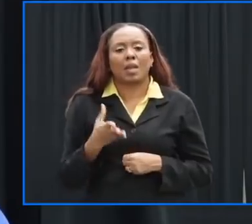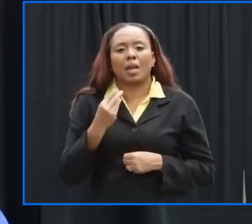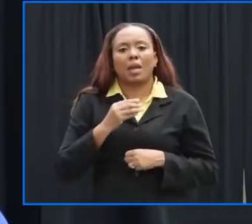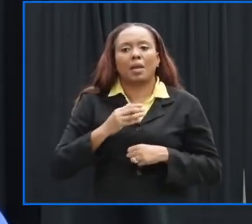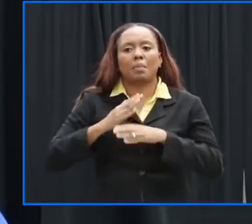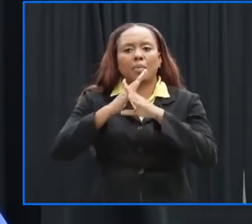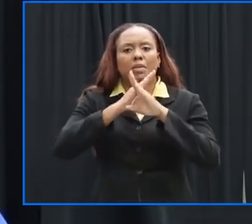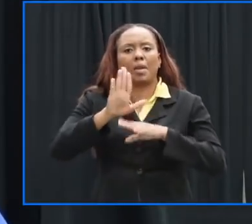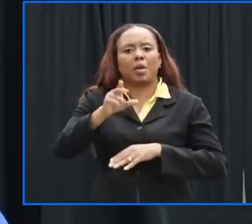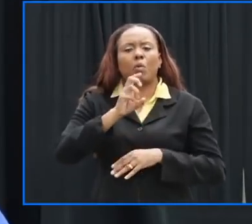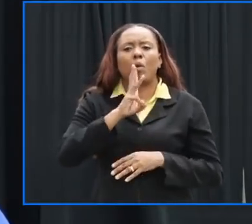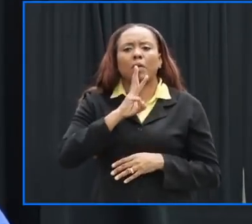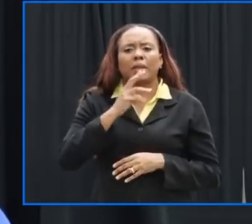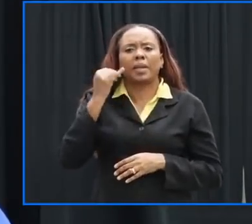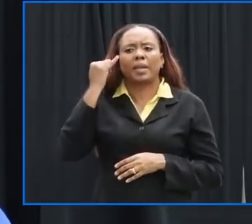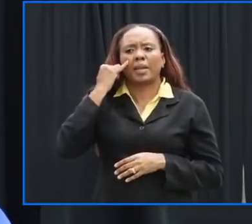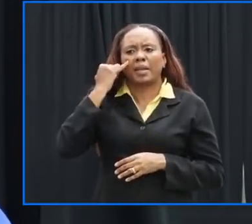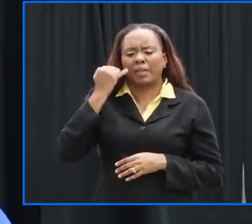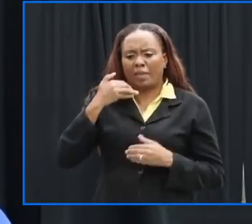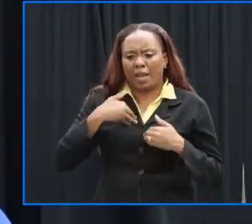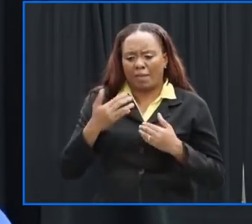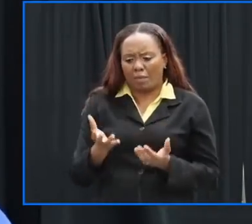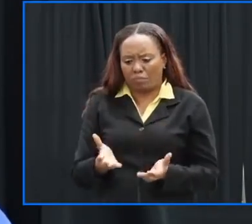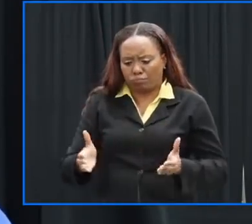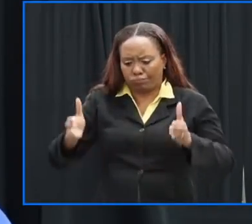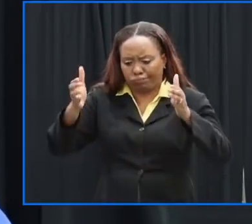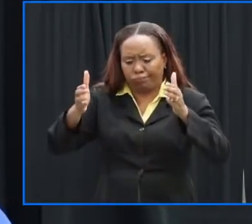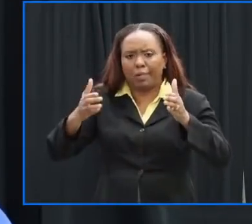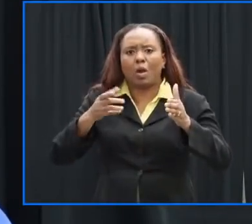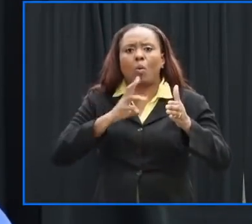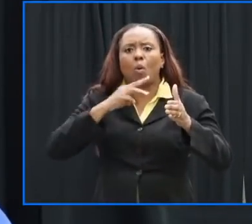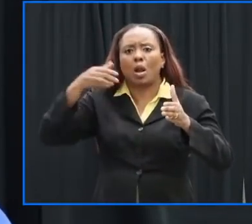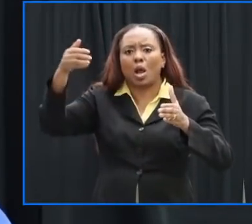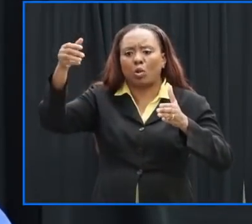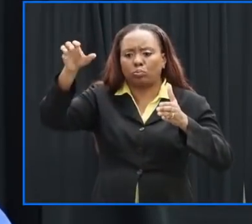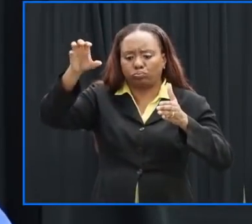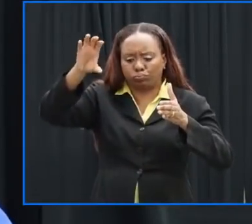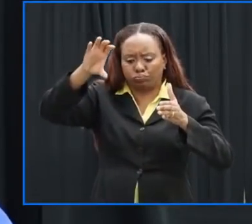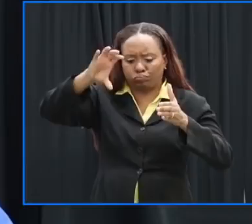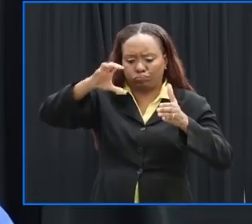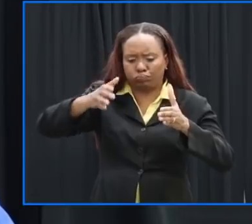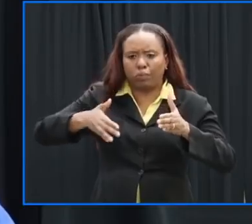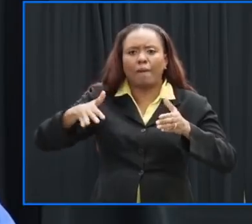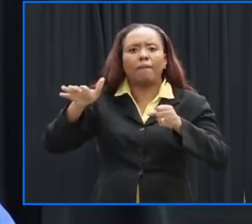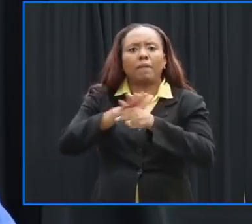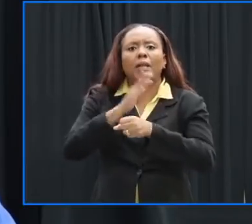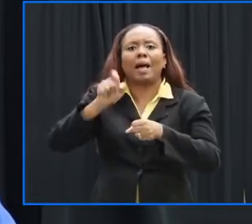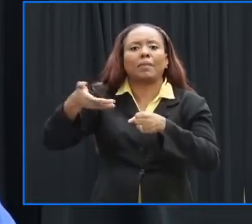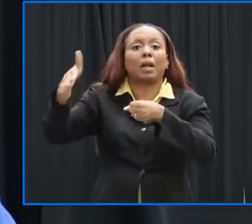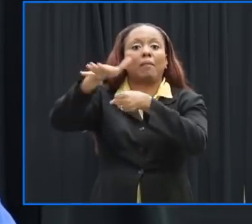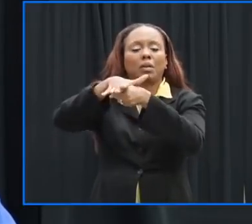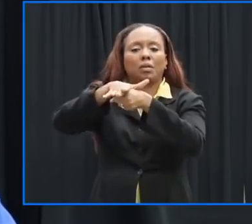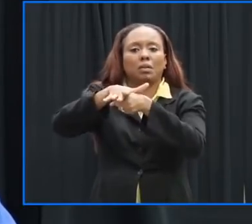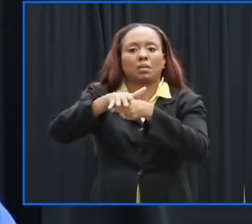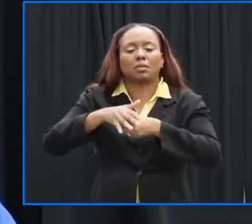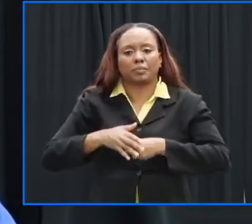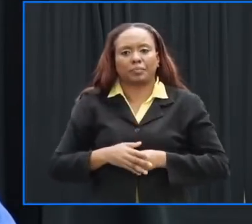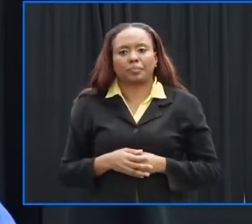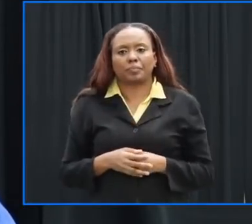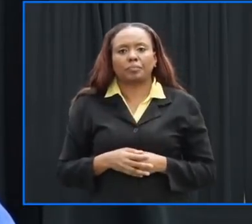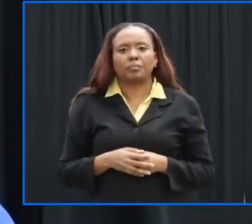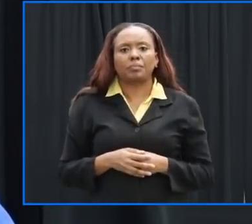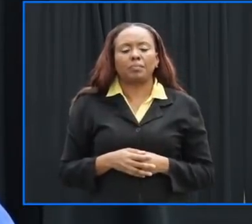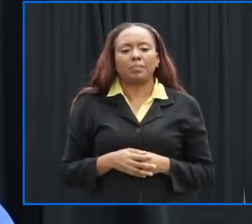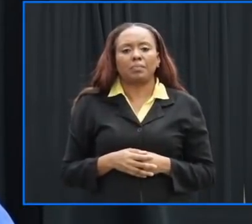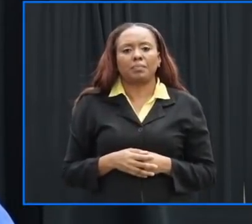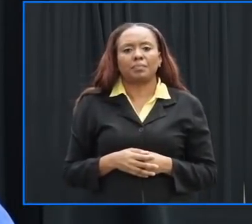quality of that water with respect to south coast and we know that a number of individuals would be curious as to where we are we